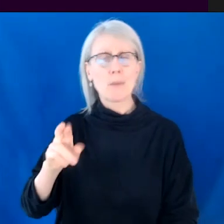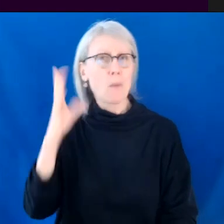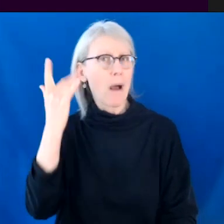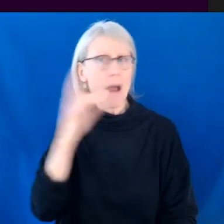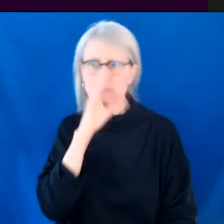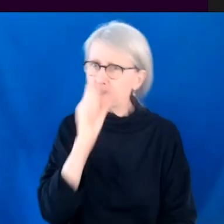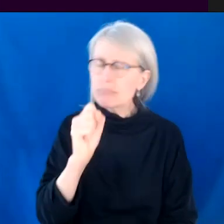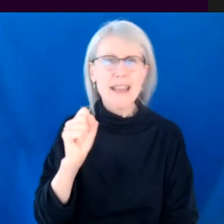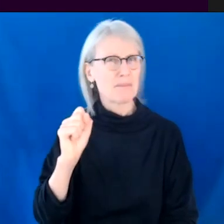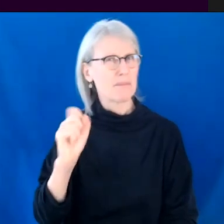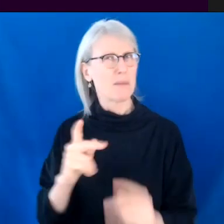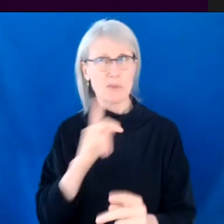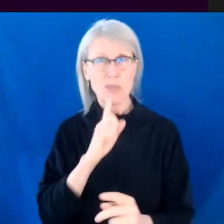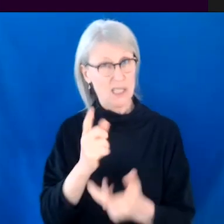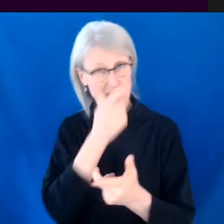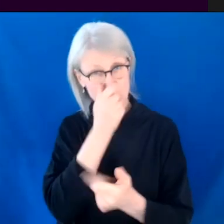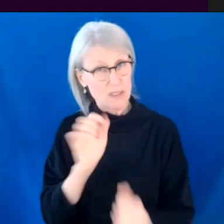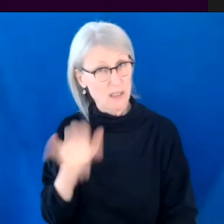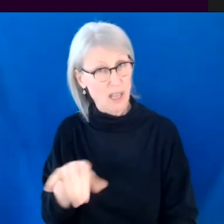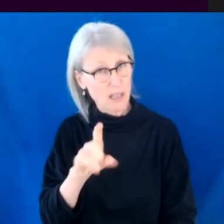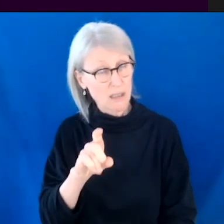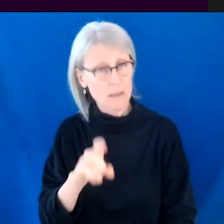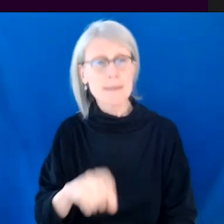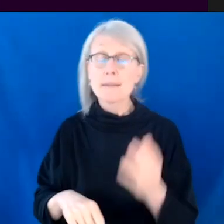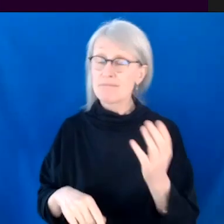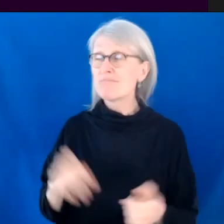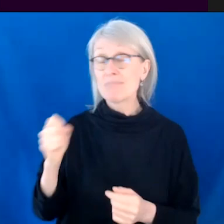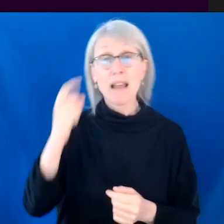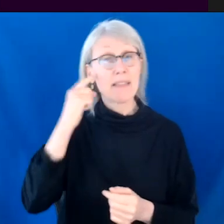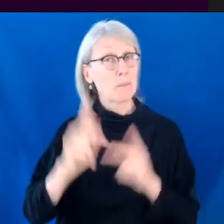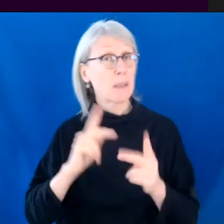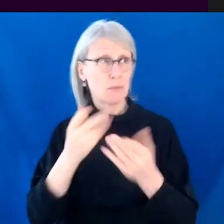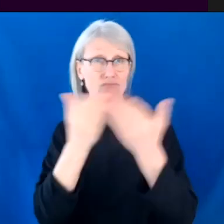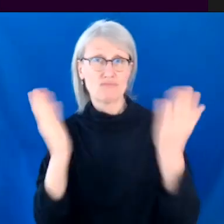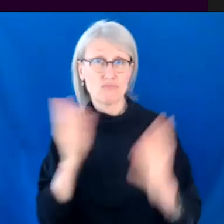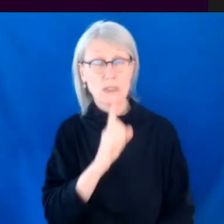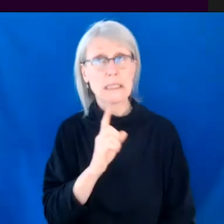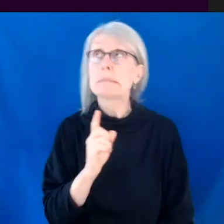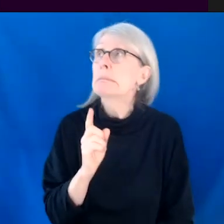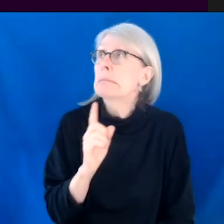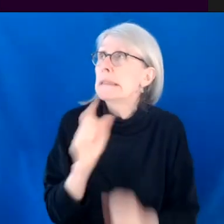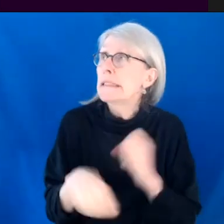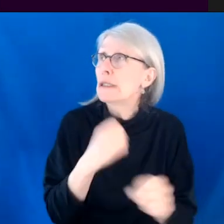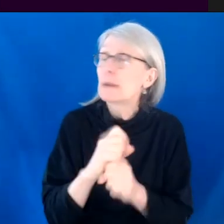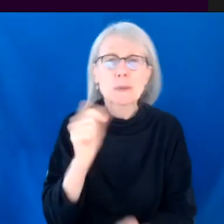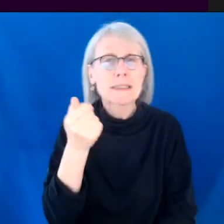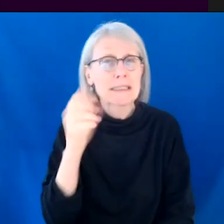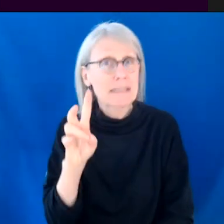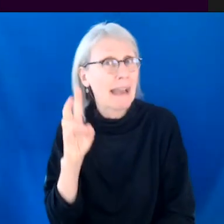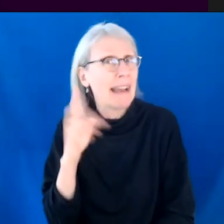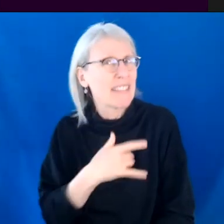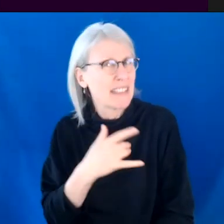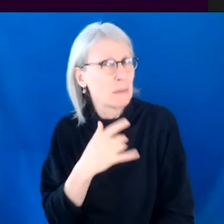Well, what's interesting is that, you know, we felt like the world needed the story of the Porter in 2017, that